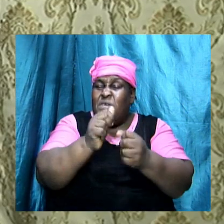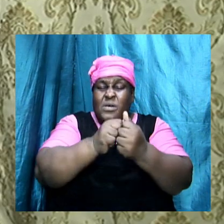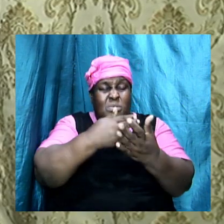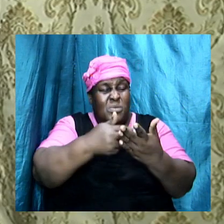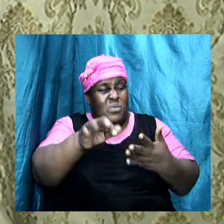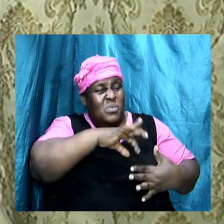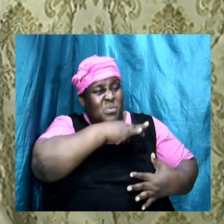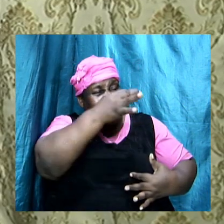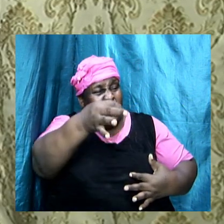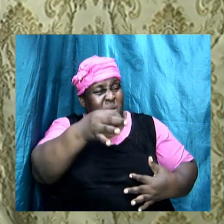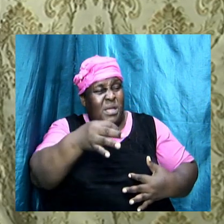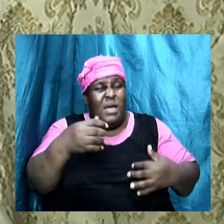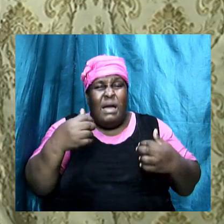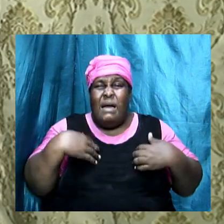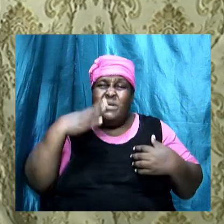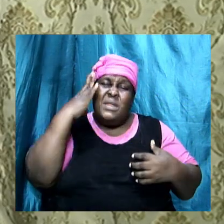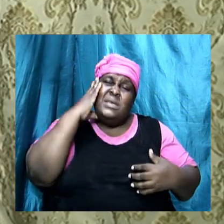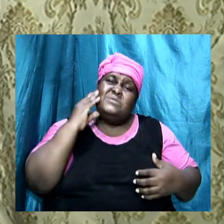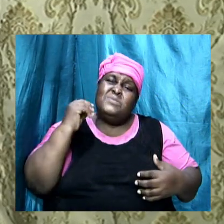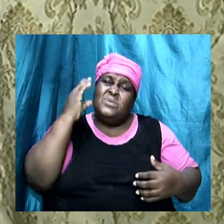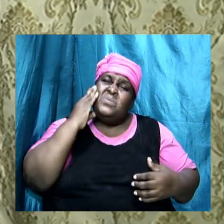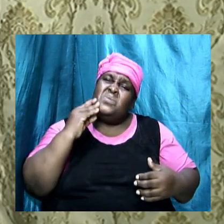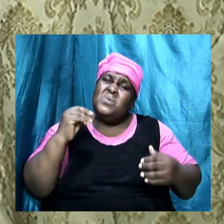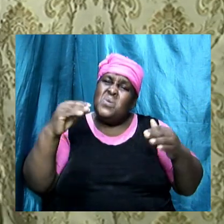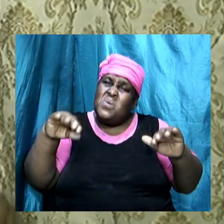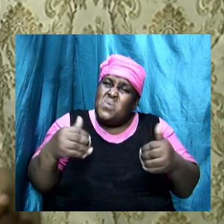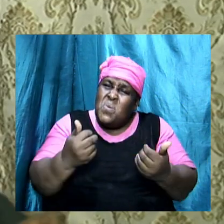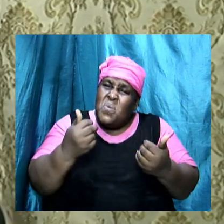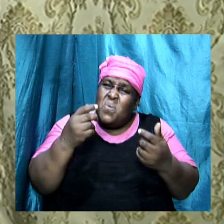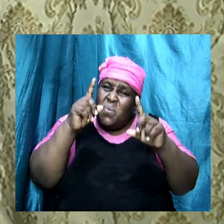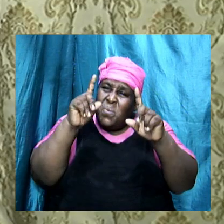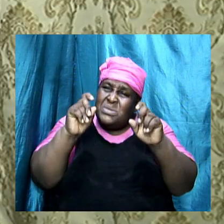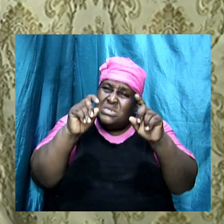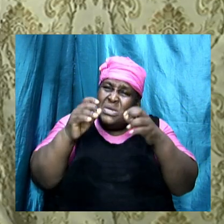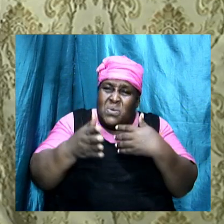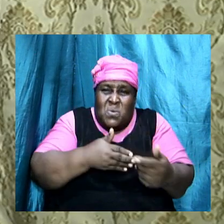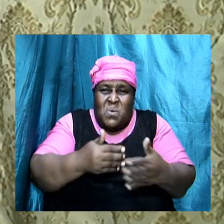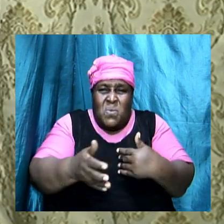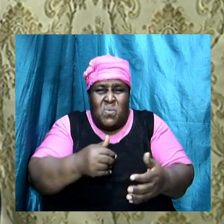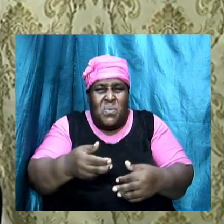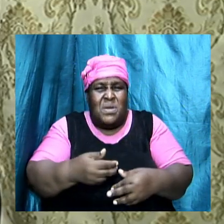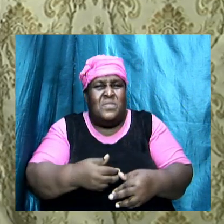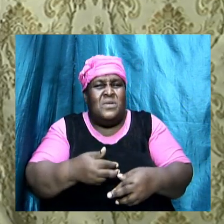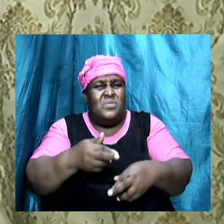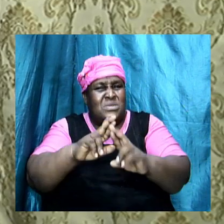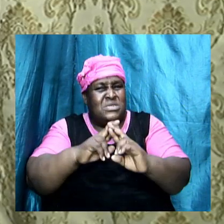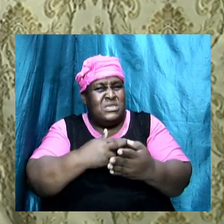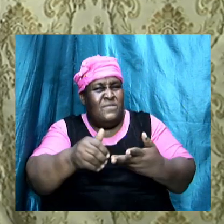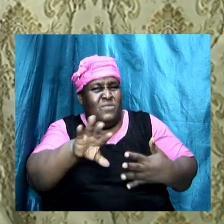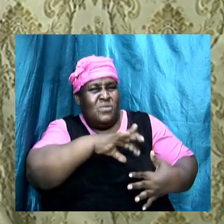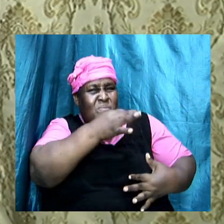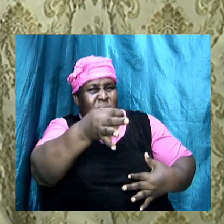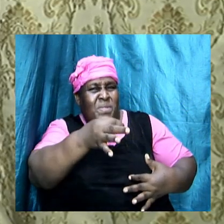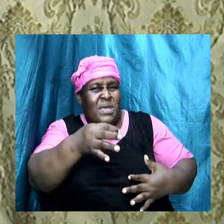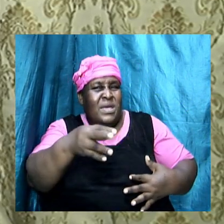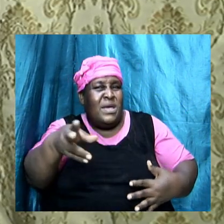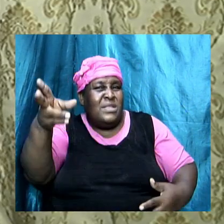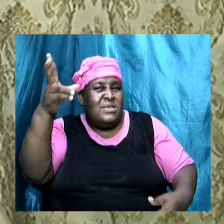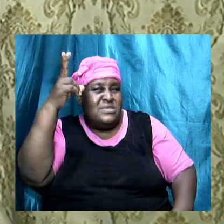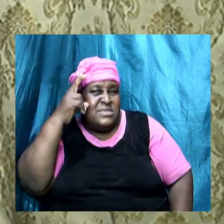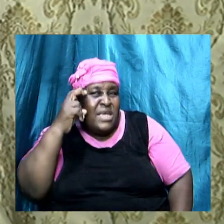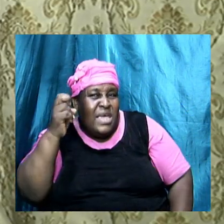Ghost have that experience, cannot question whether they had received the Holy Ghost. It is just Satan himself playing